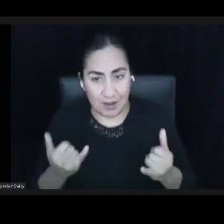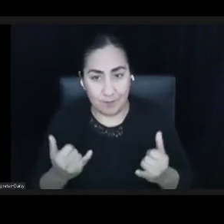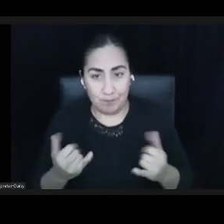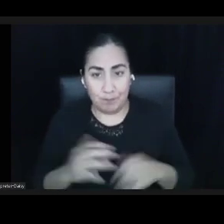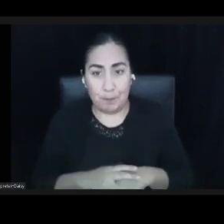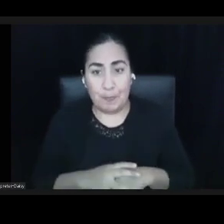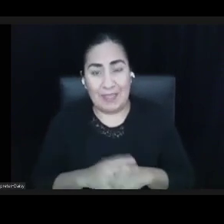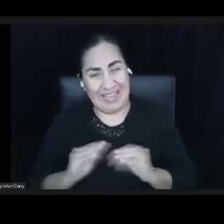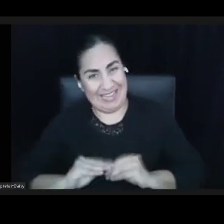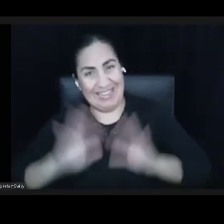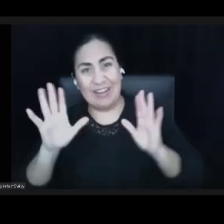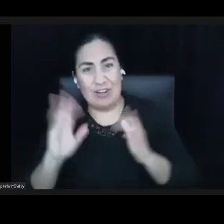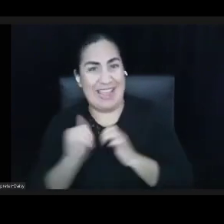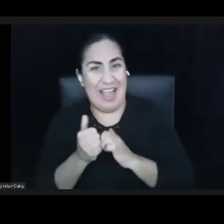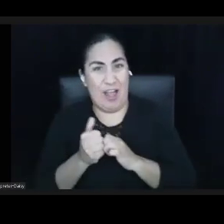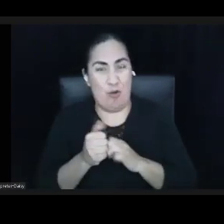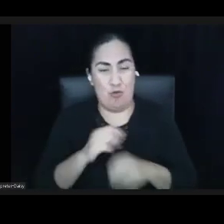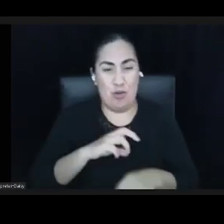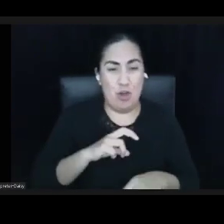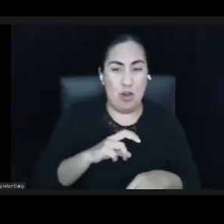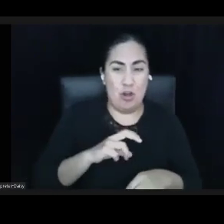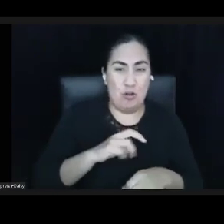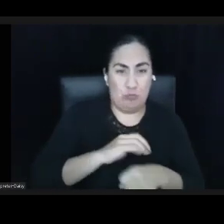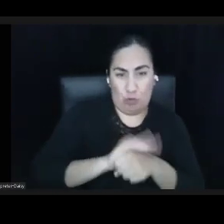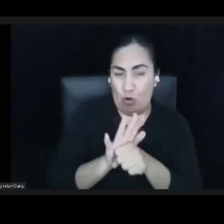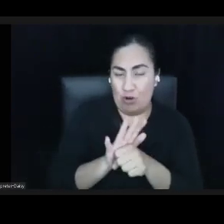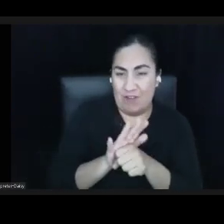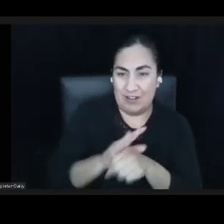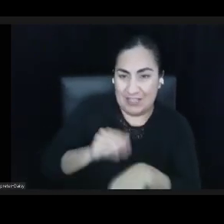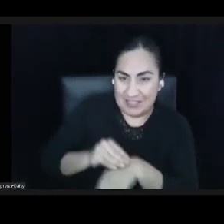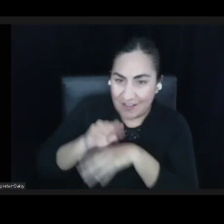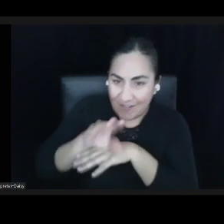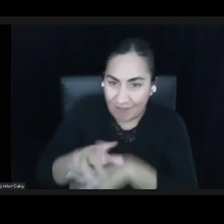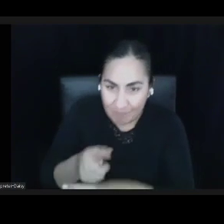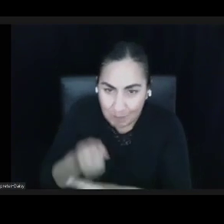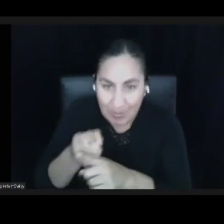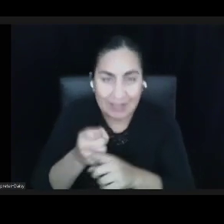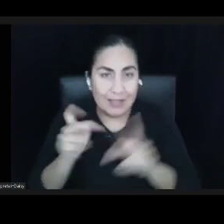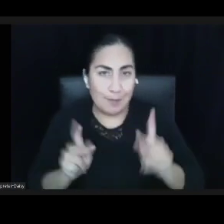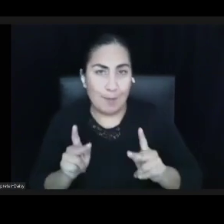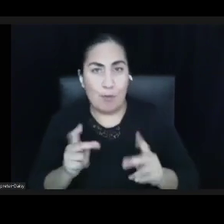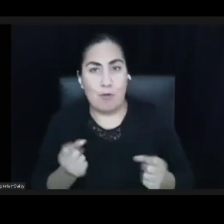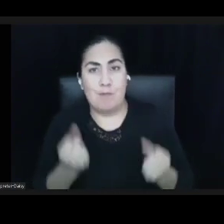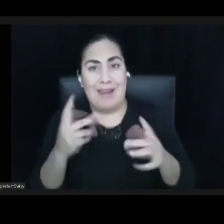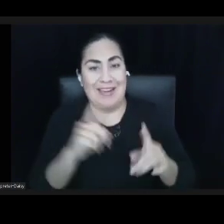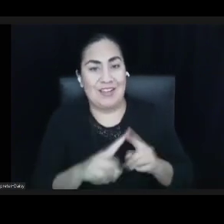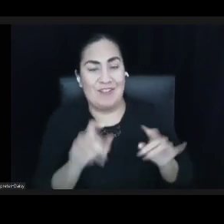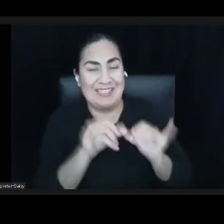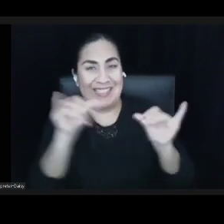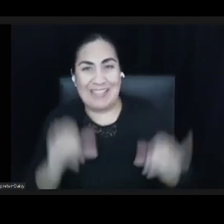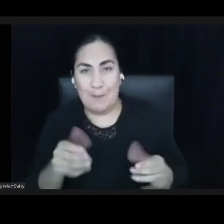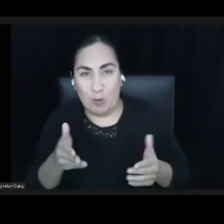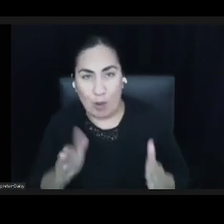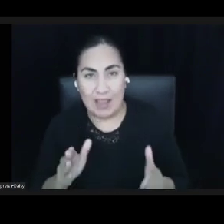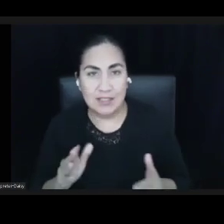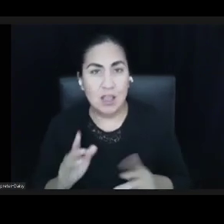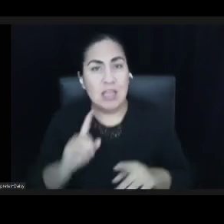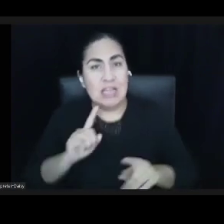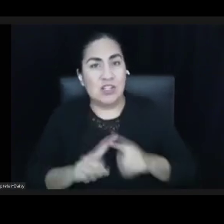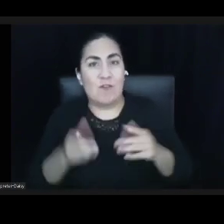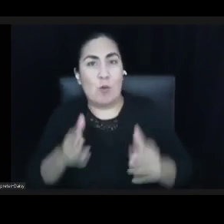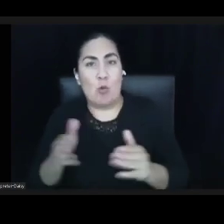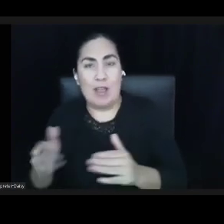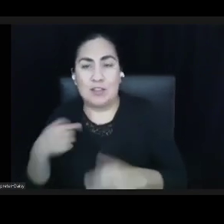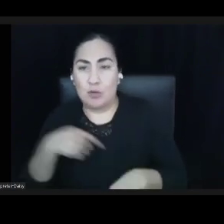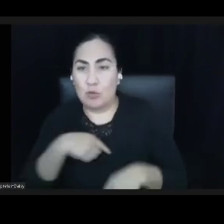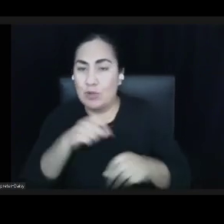is impacting folks in other systemic racism and racist ways. What are ways that we then say, well, this is coming